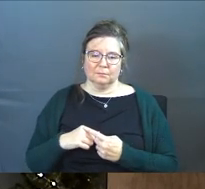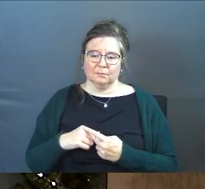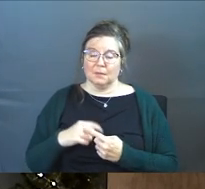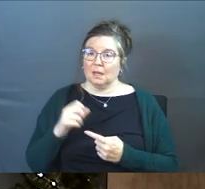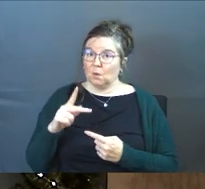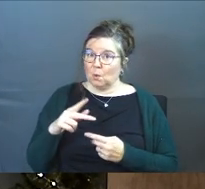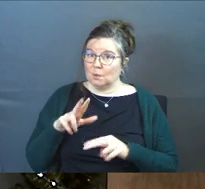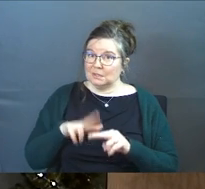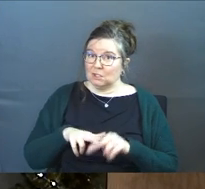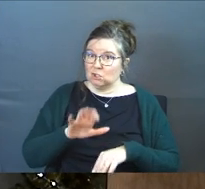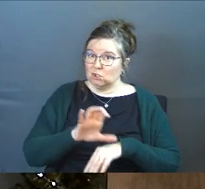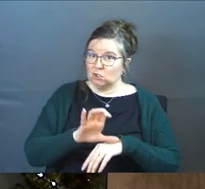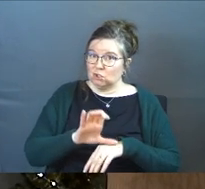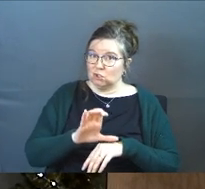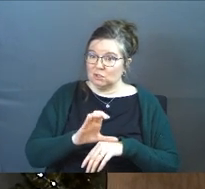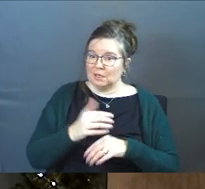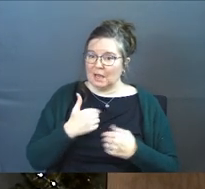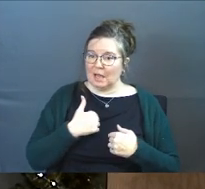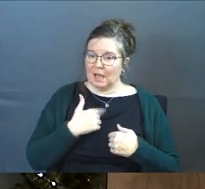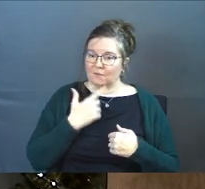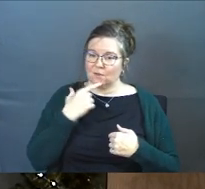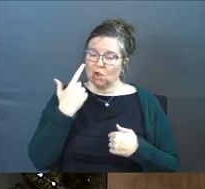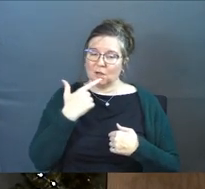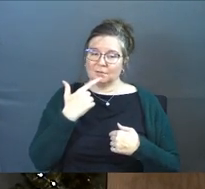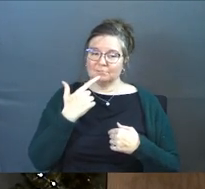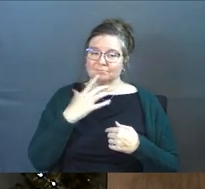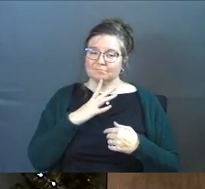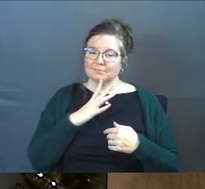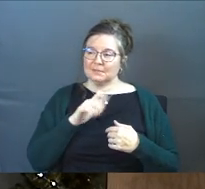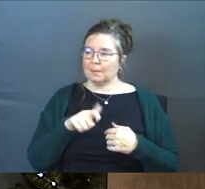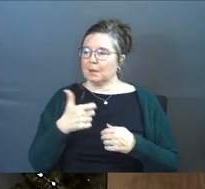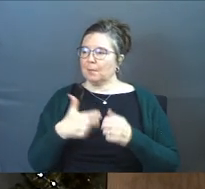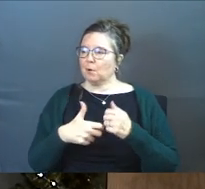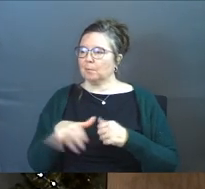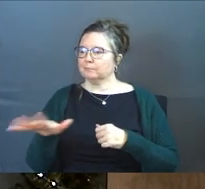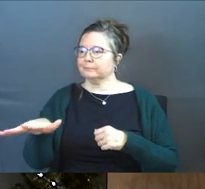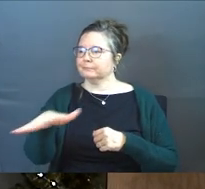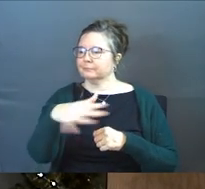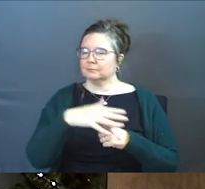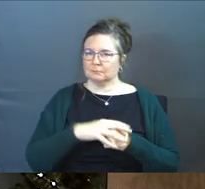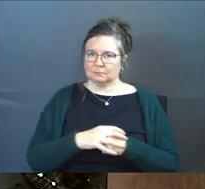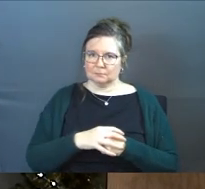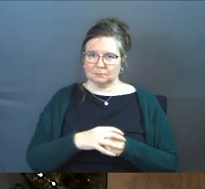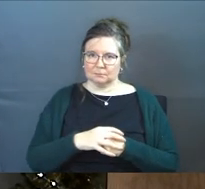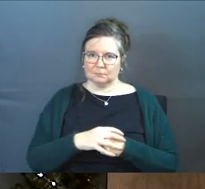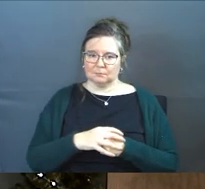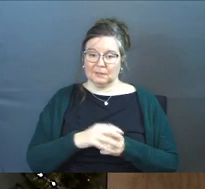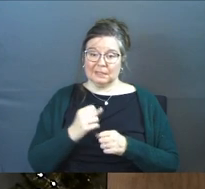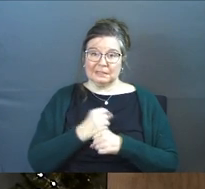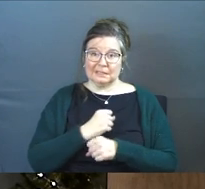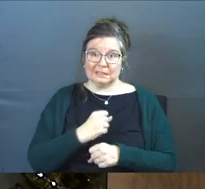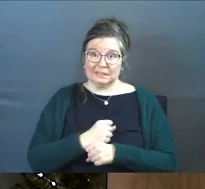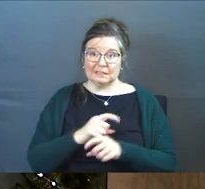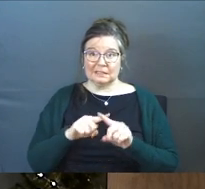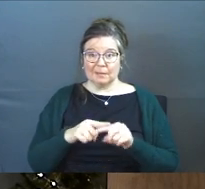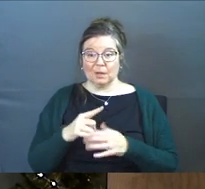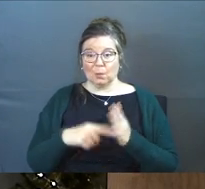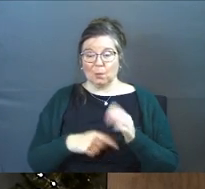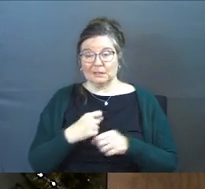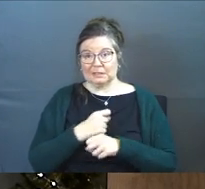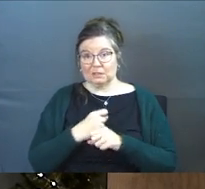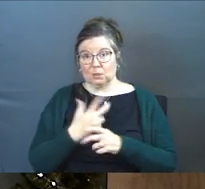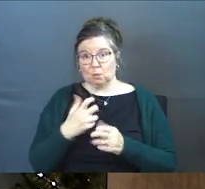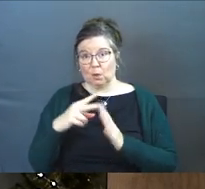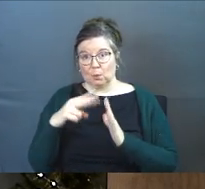It's okay to sit in church and to have a look on your face like this is somebody else's problem. statistically depends on what